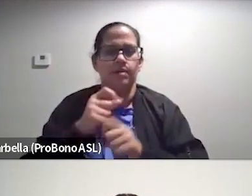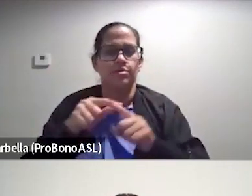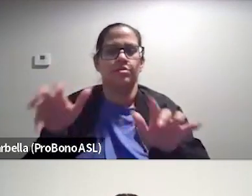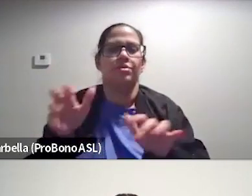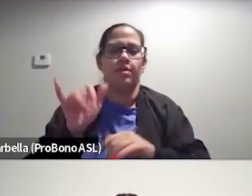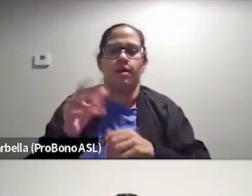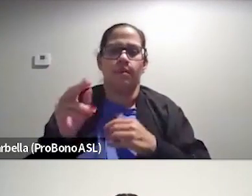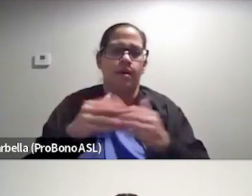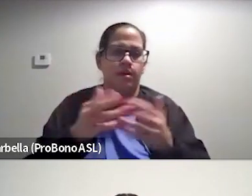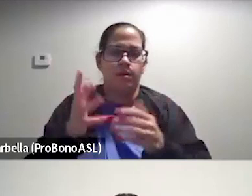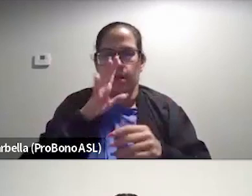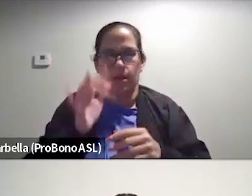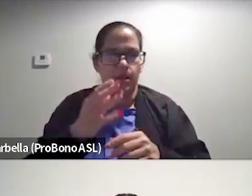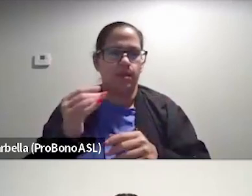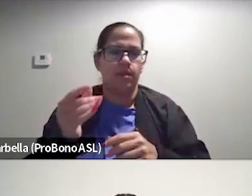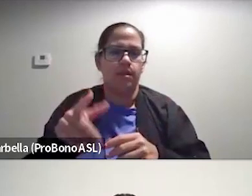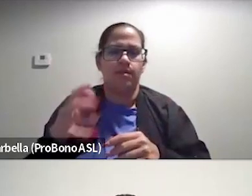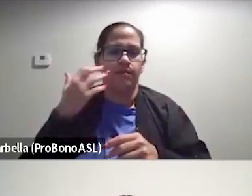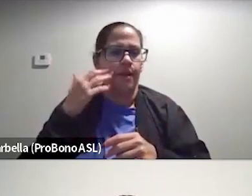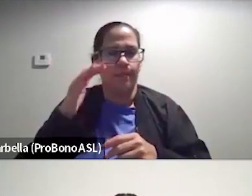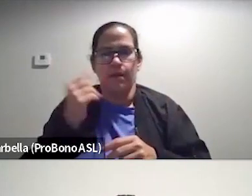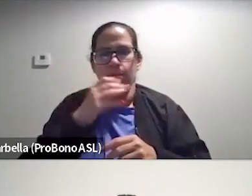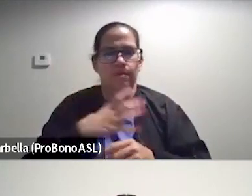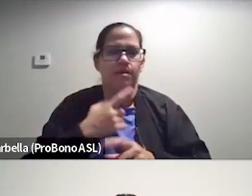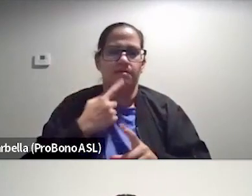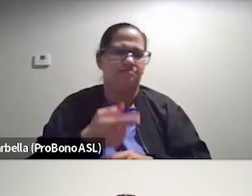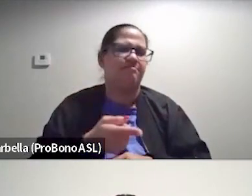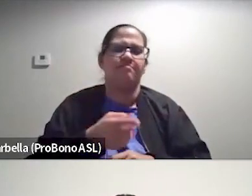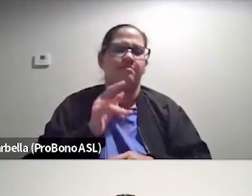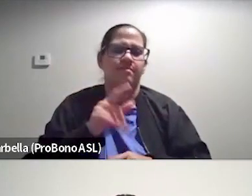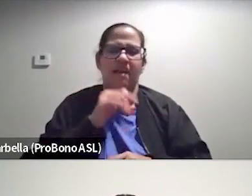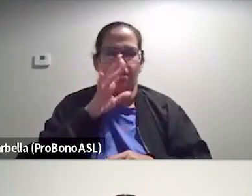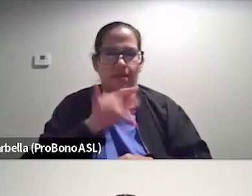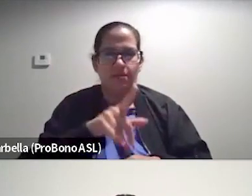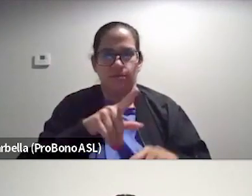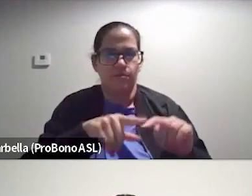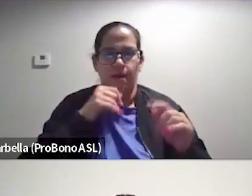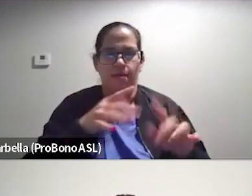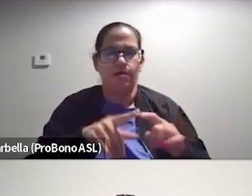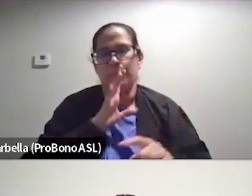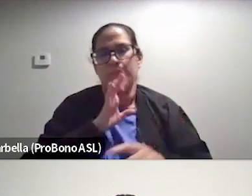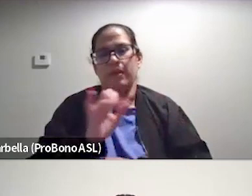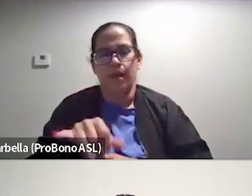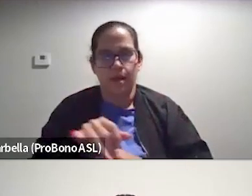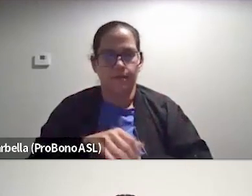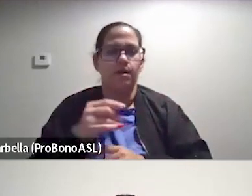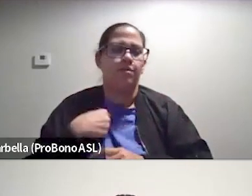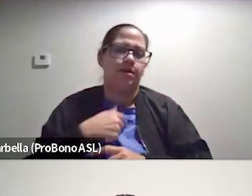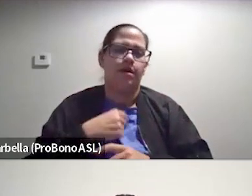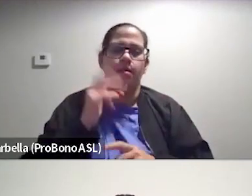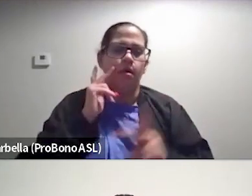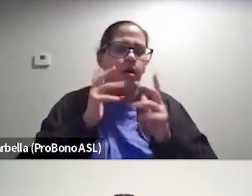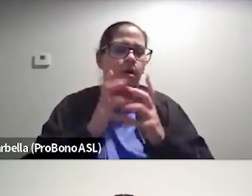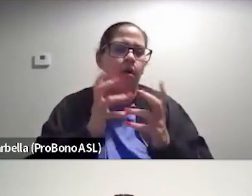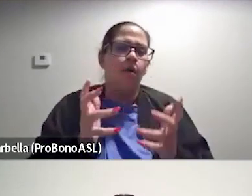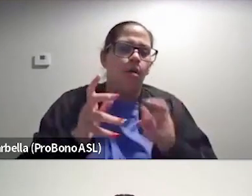that no matter what they look like. But if you're a fat black woman, they tell you that character doesn't look like that. So you're not allowed to be that. And we like, we see a lot